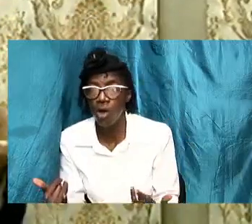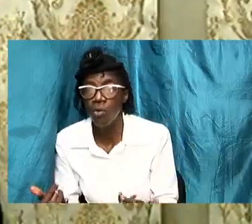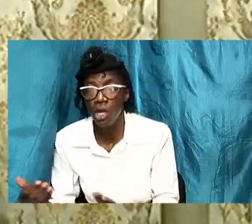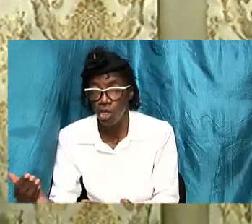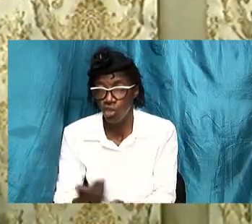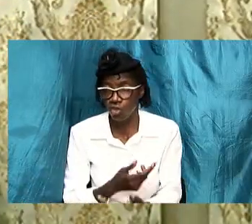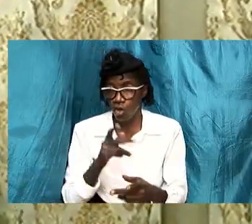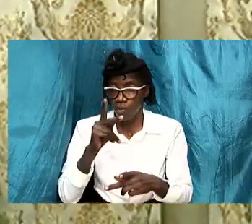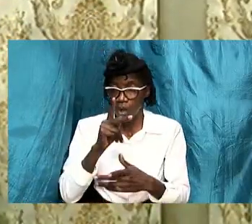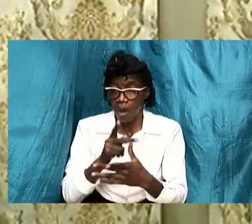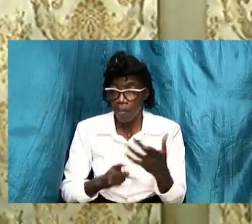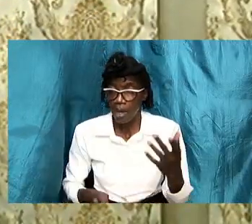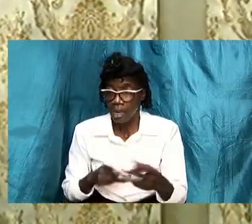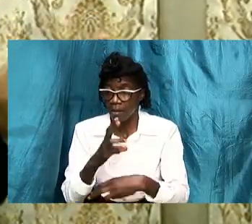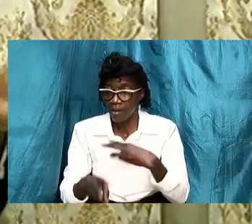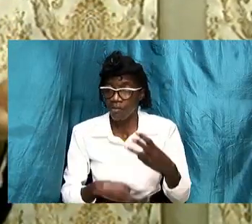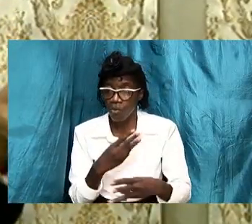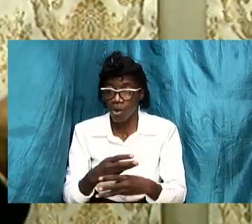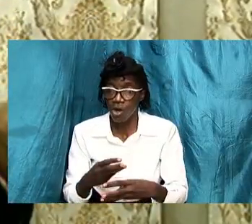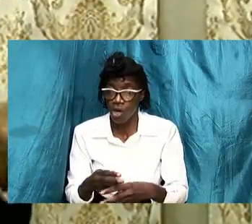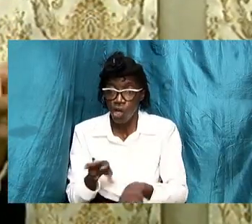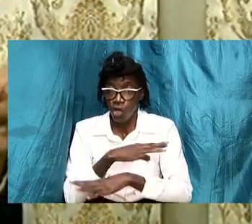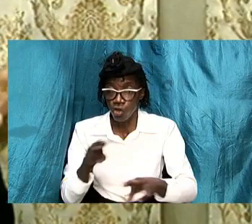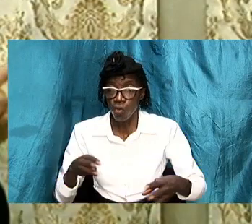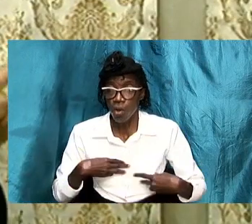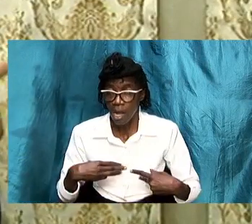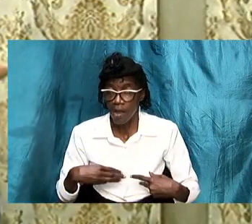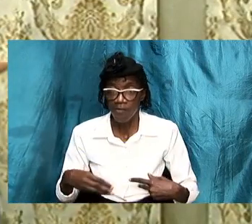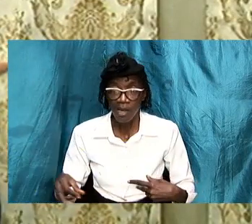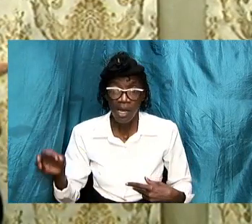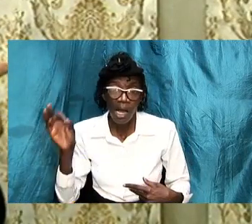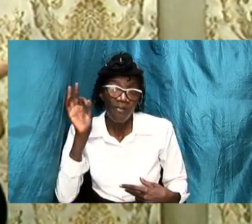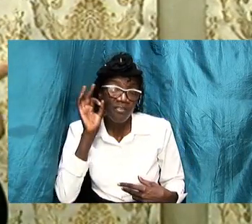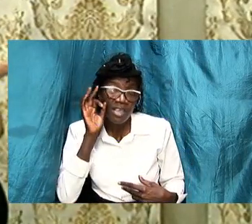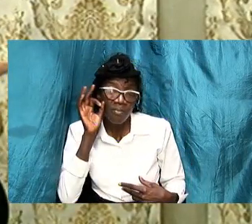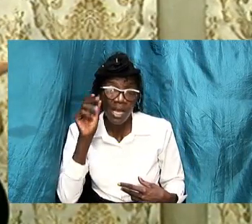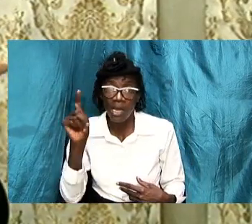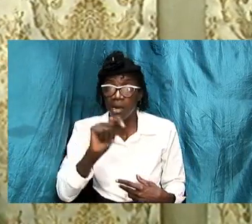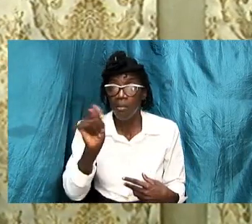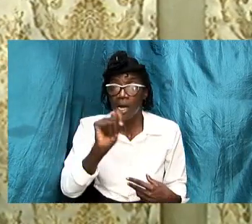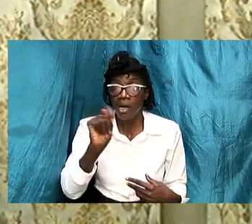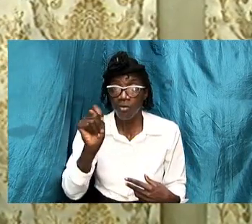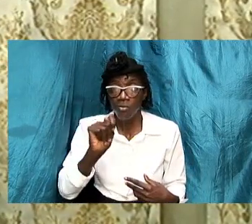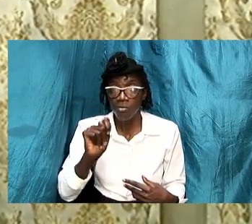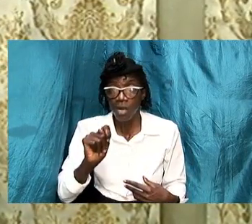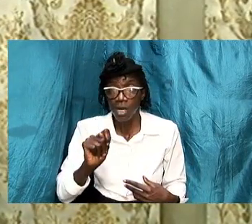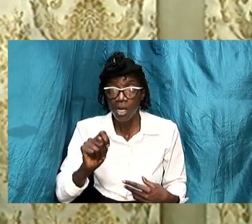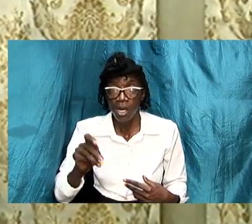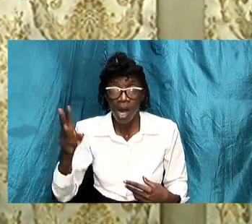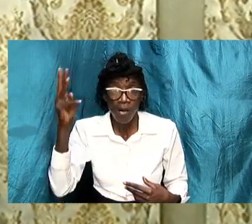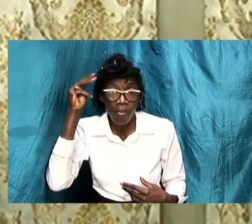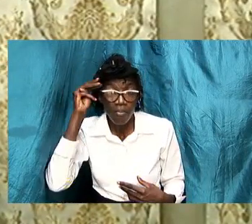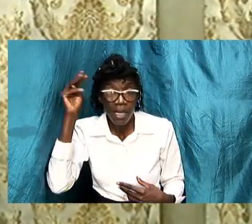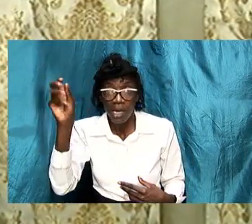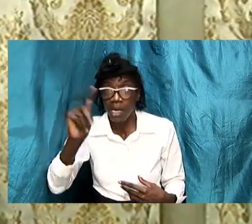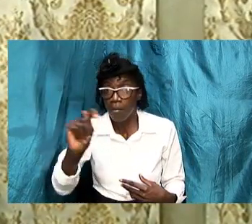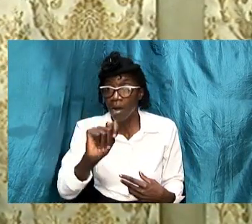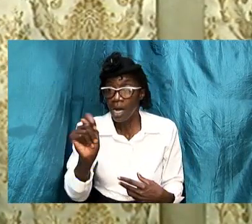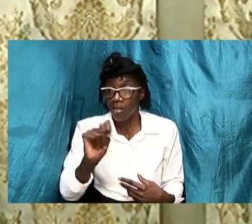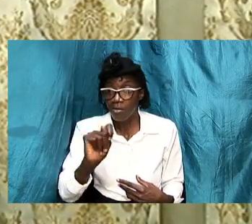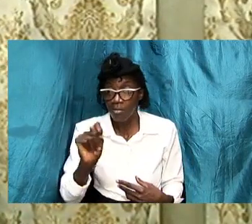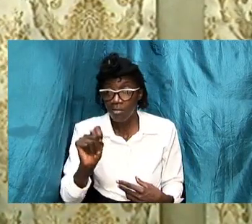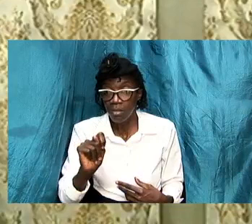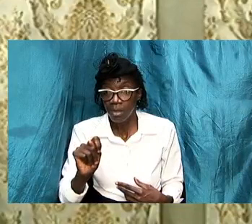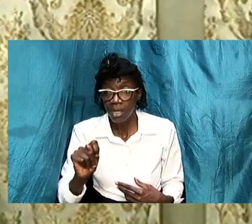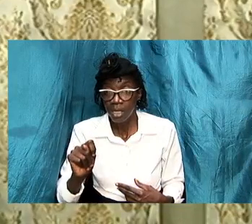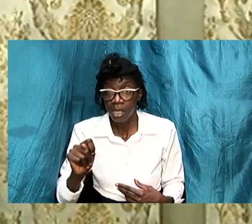the world you can go into bathroom you don't have a female bathroom or a male bathroom again it's just a bathroom and male and female